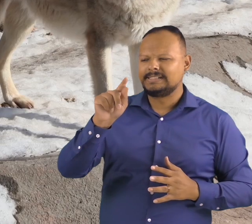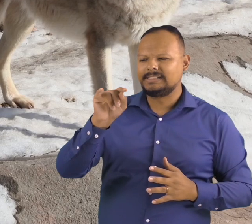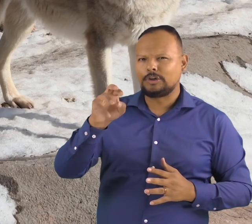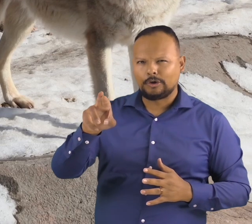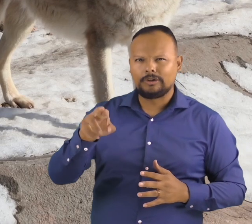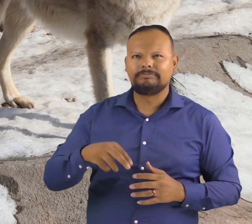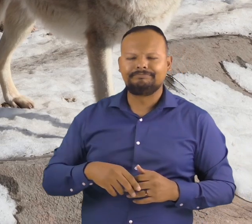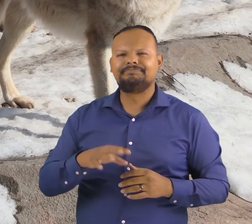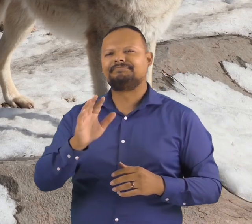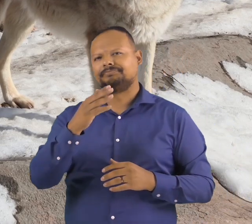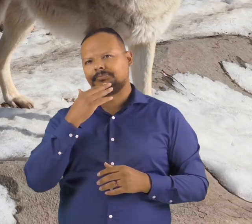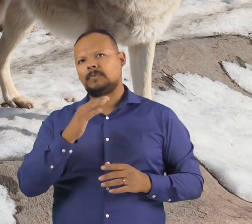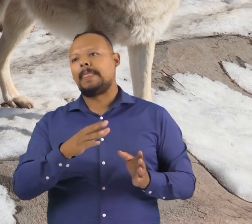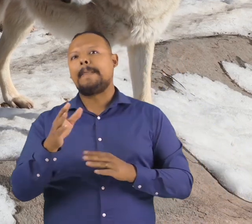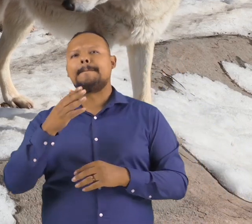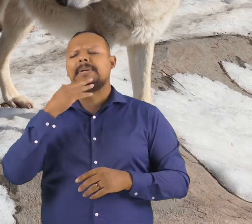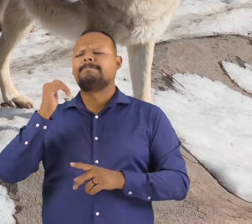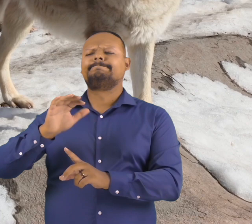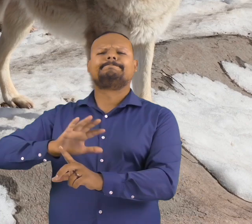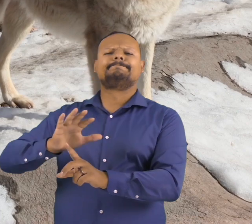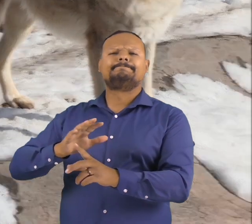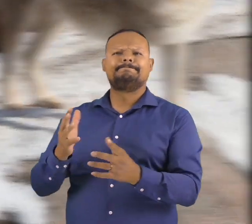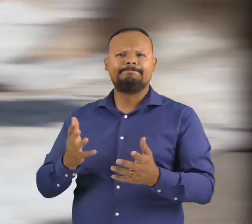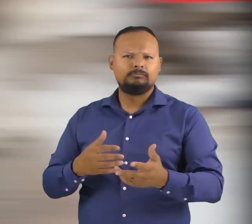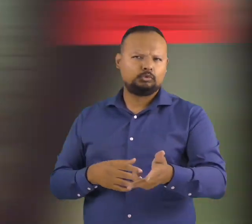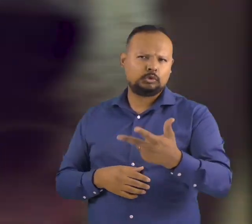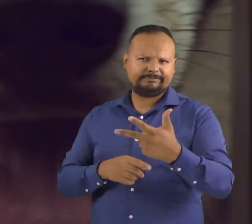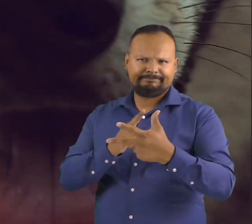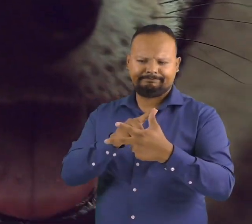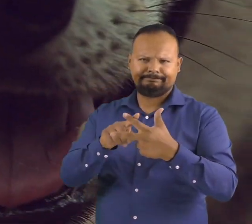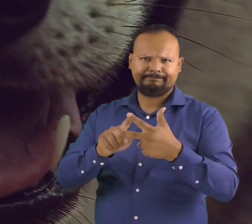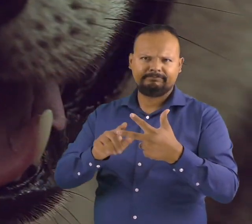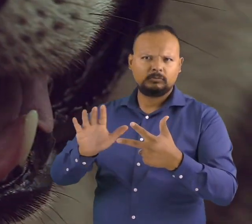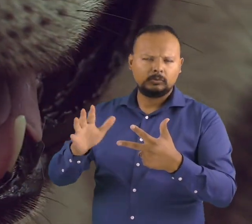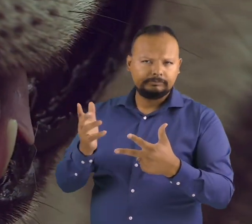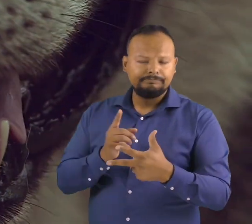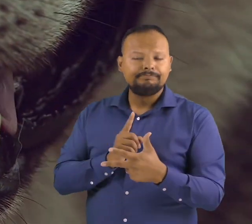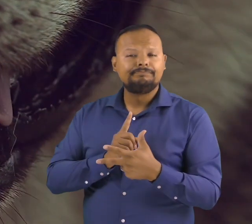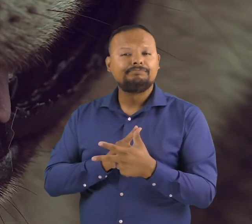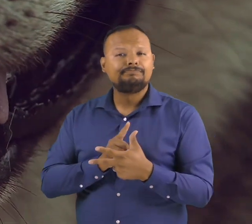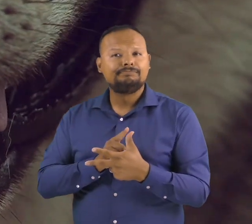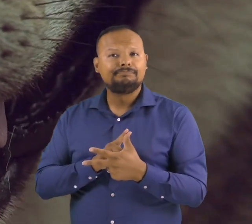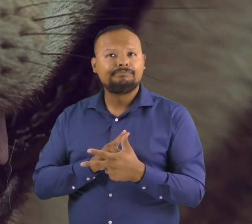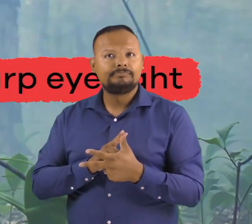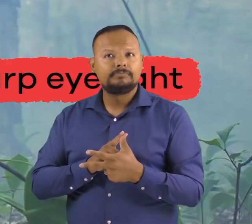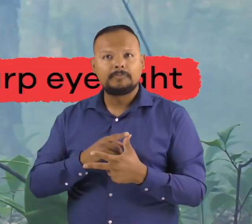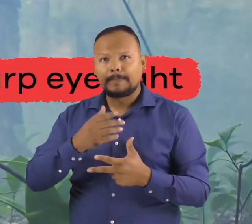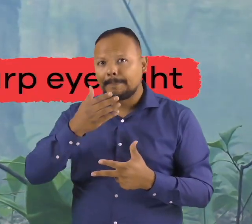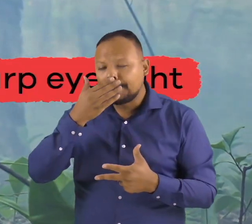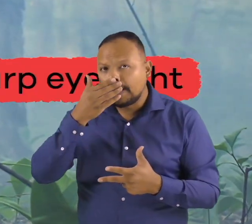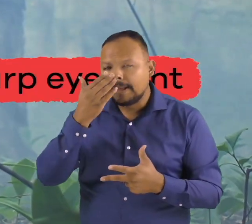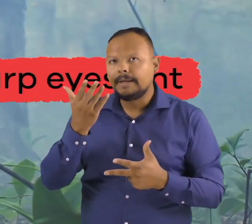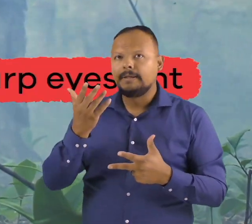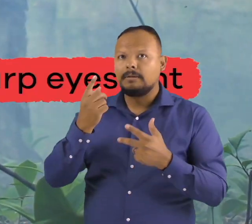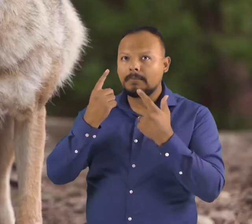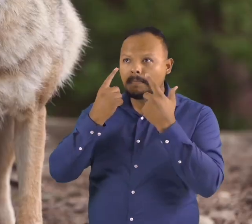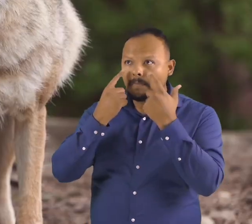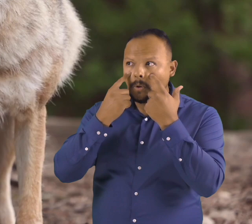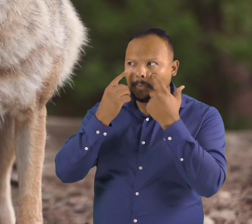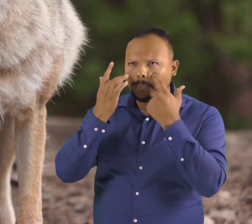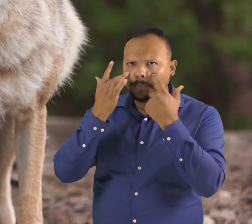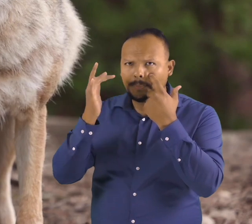What are three unique traits of a wolf? They have a keen sense of smell, sharp eyesight,